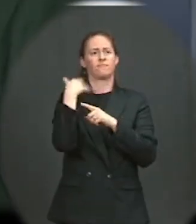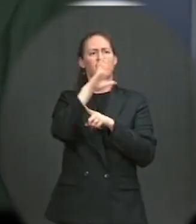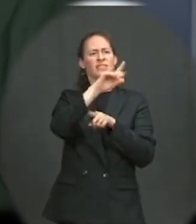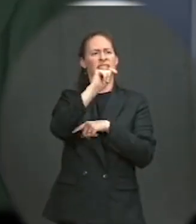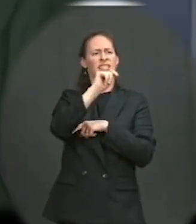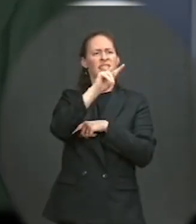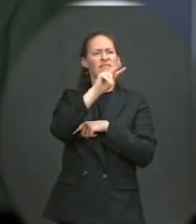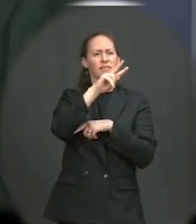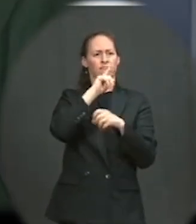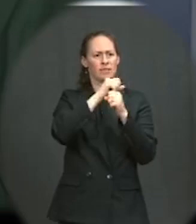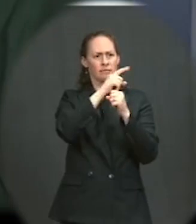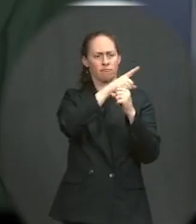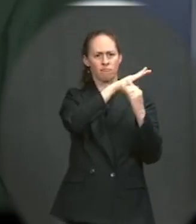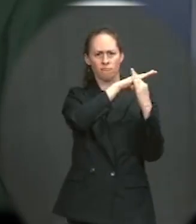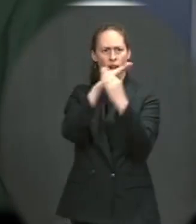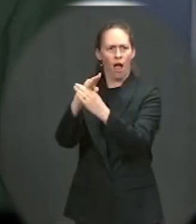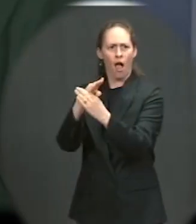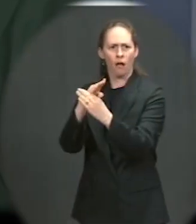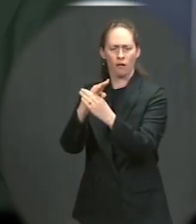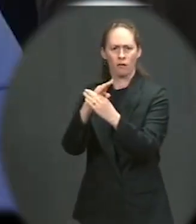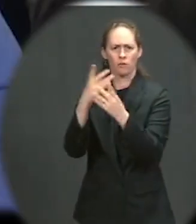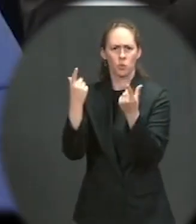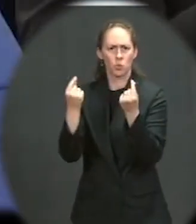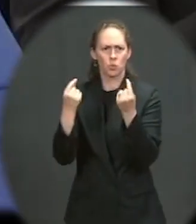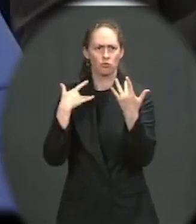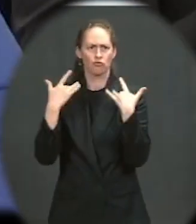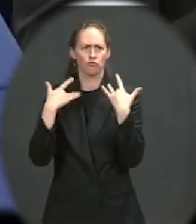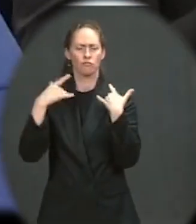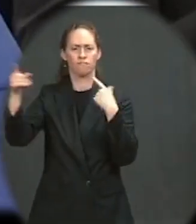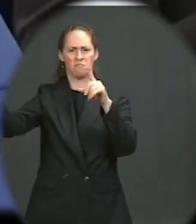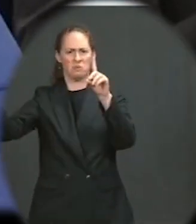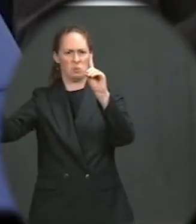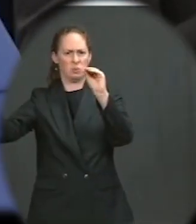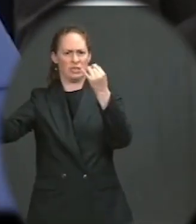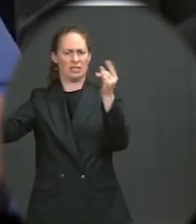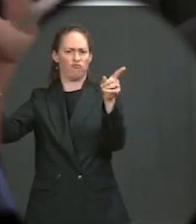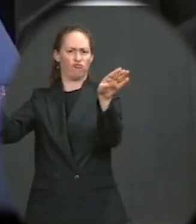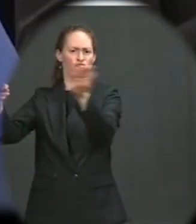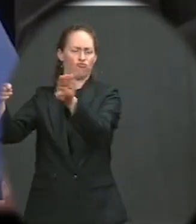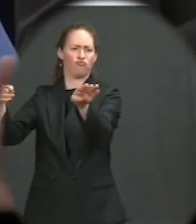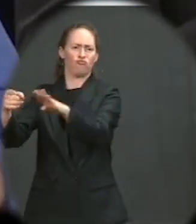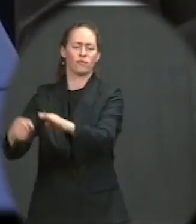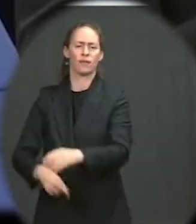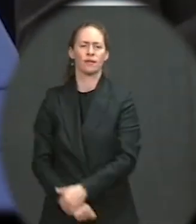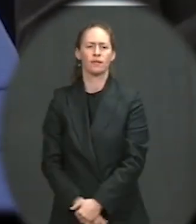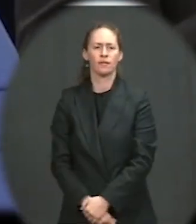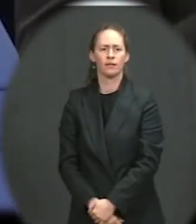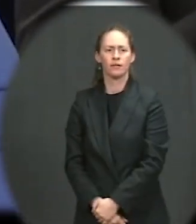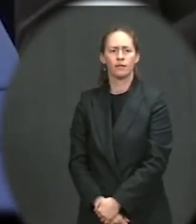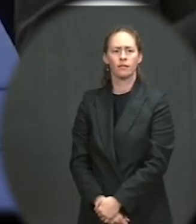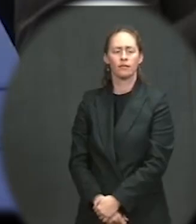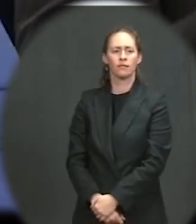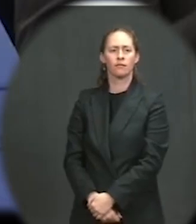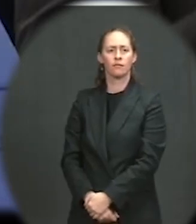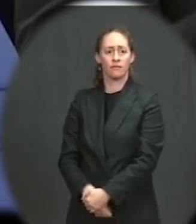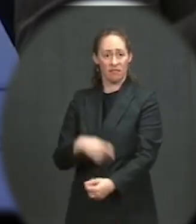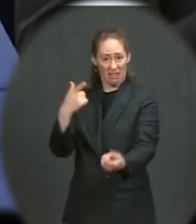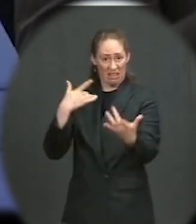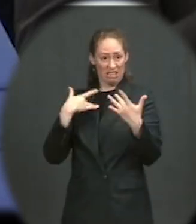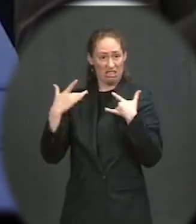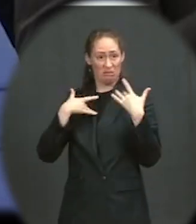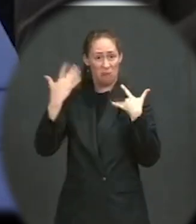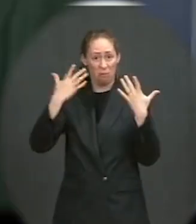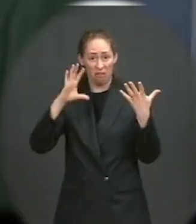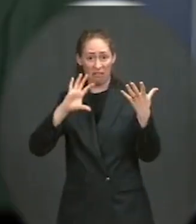and action, so I'd point you to them. Is there any concern that this could hamper negotiations over Iran's nuclear